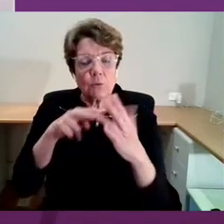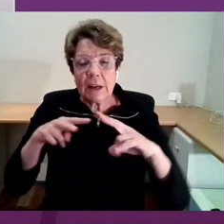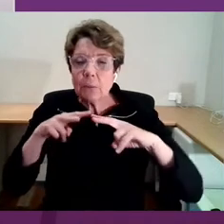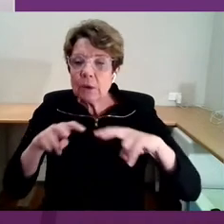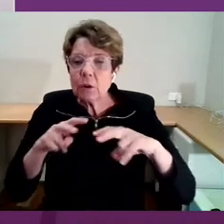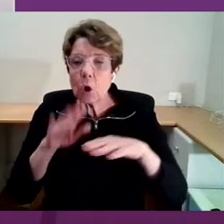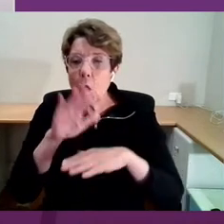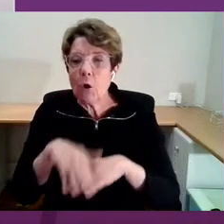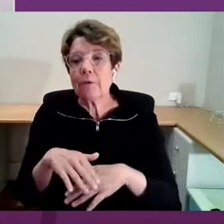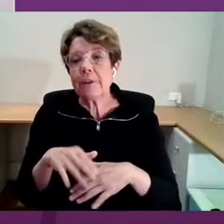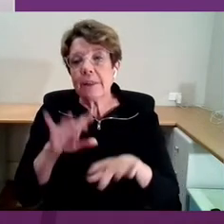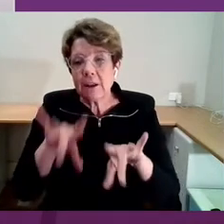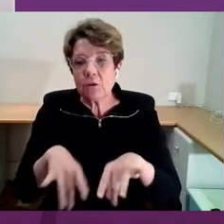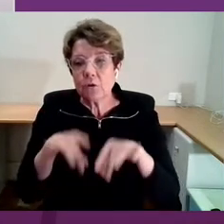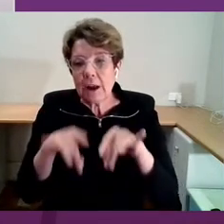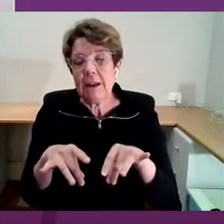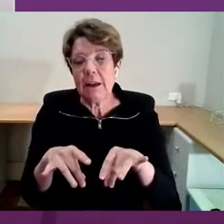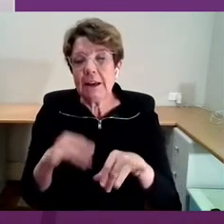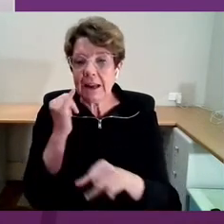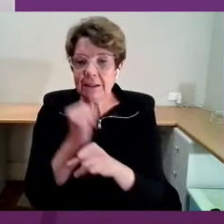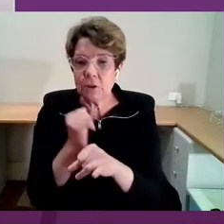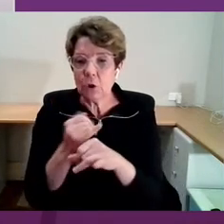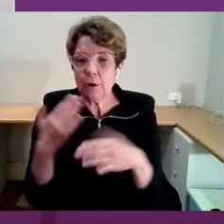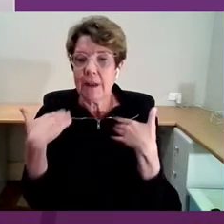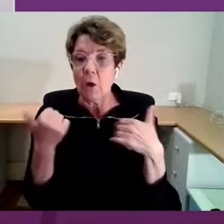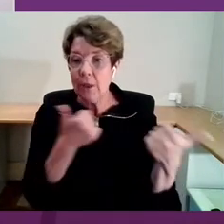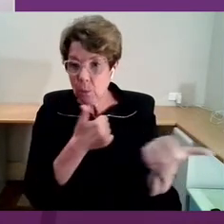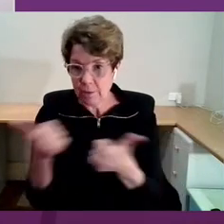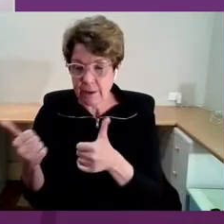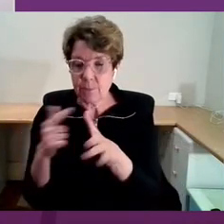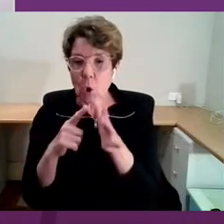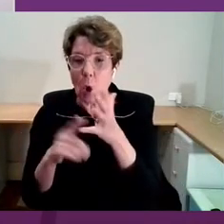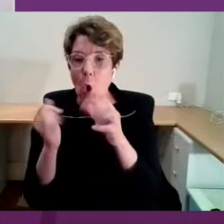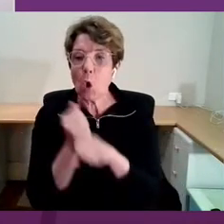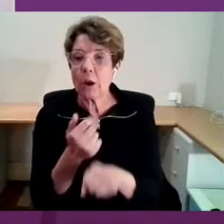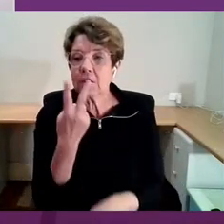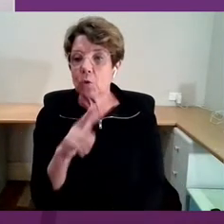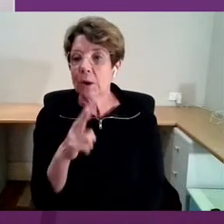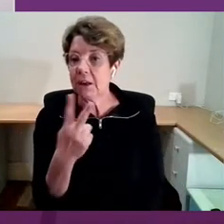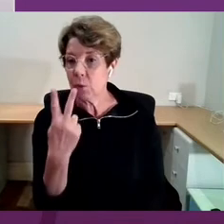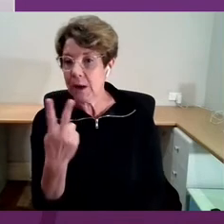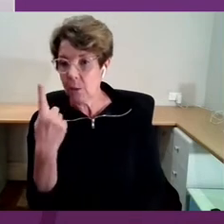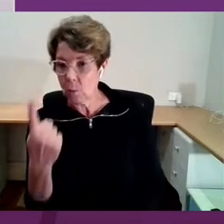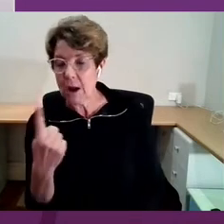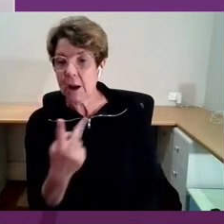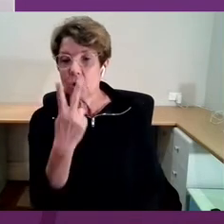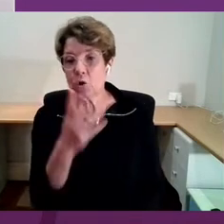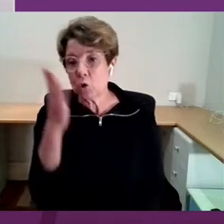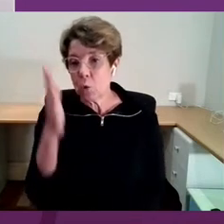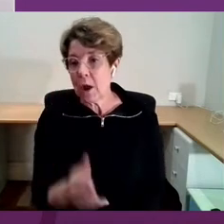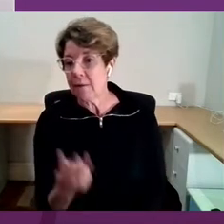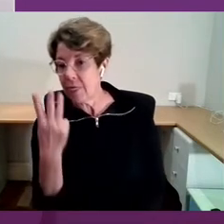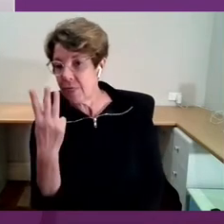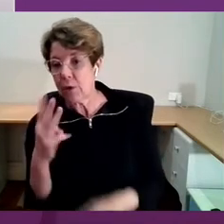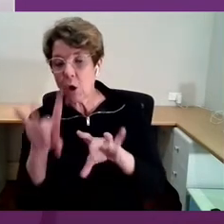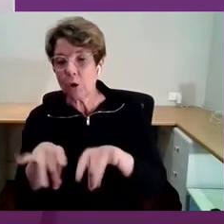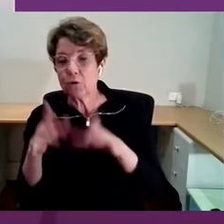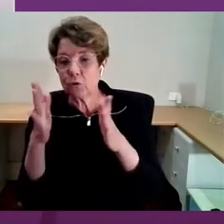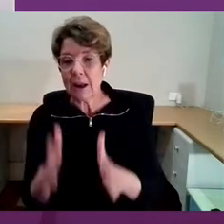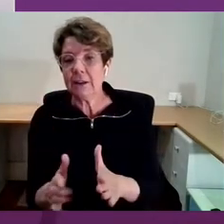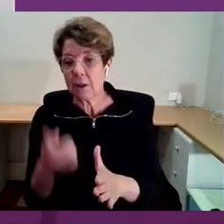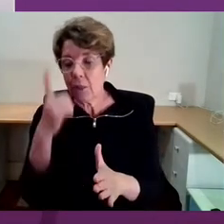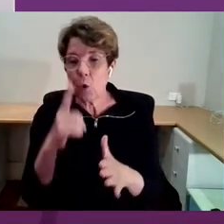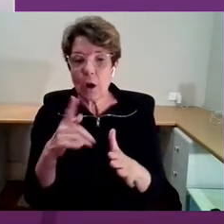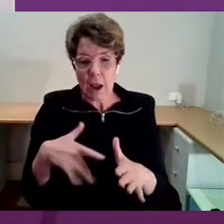of Health and Welfare. And in August 21, two in three Australians, something over 65 percent, thought life had gotten worse